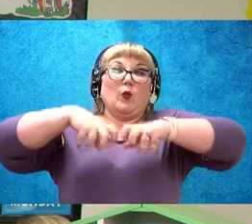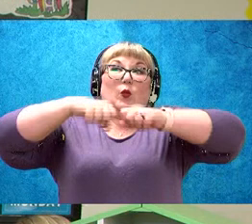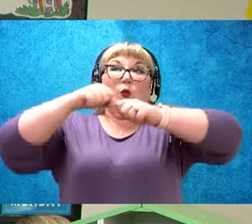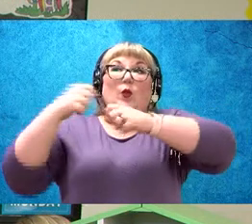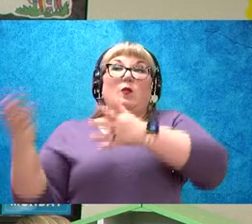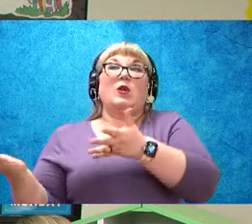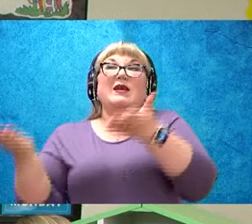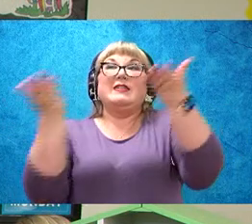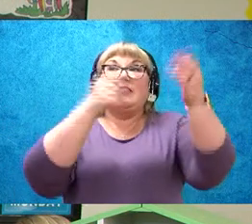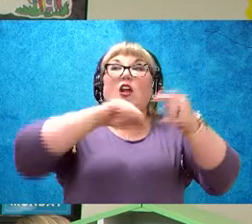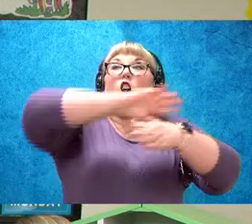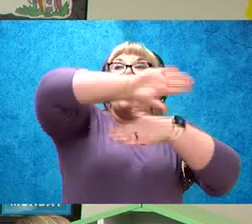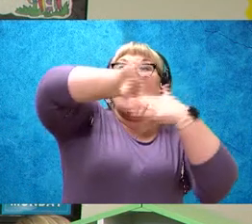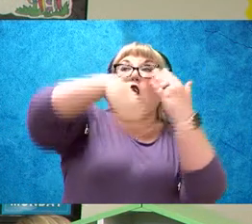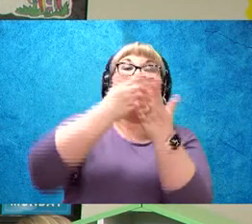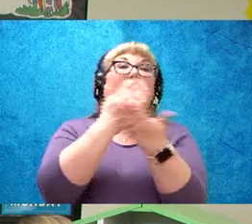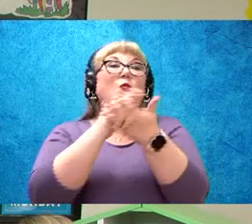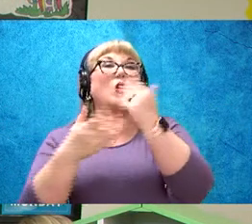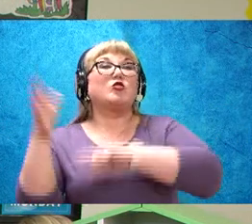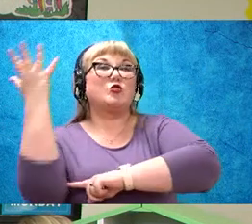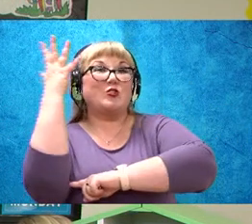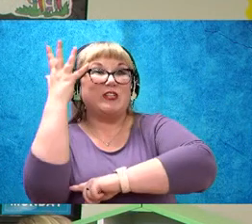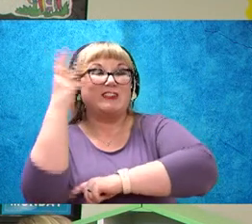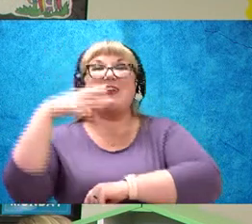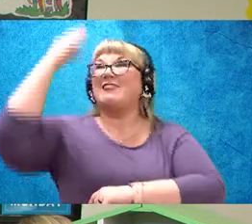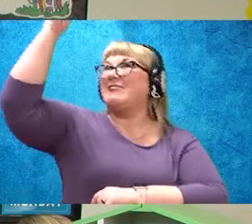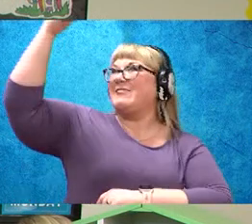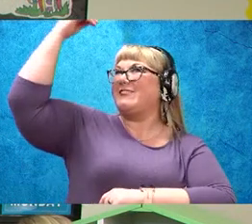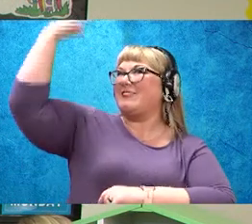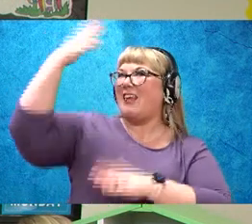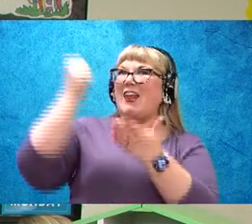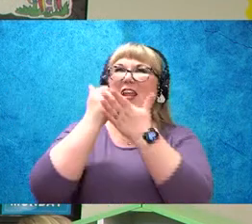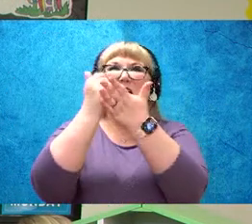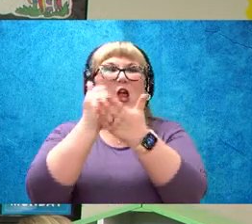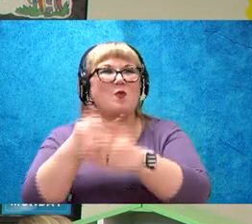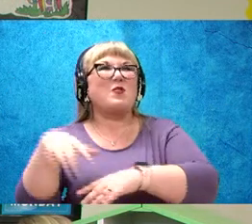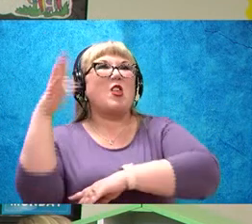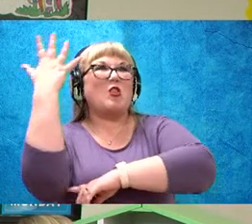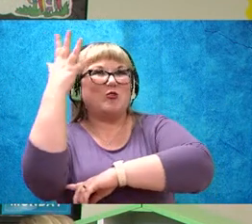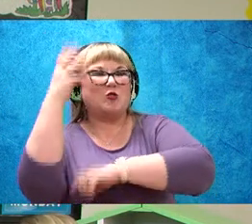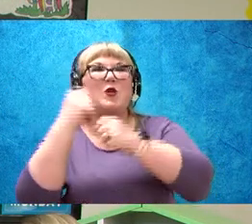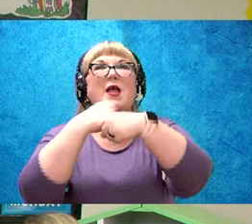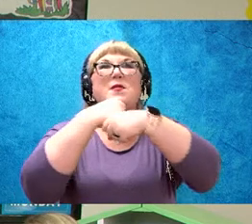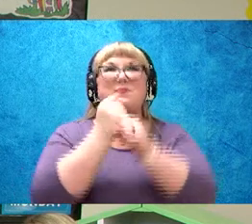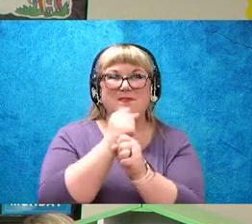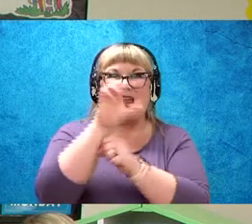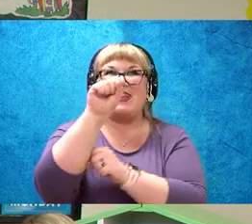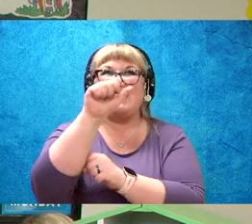the tree. Sunshine helps the tree make sap, which feeds the tree.